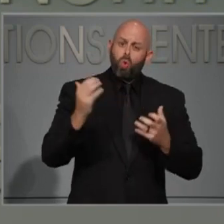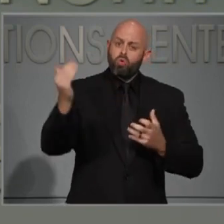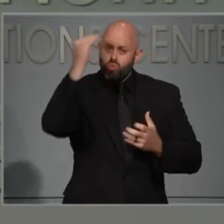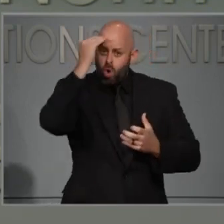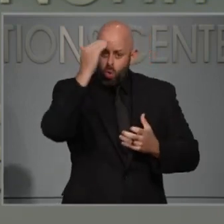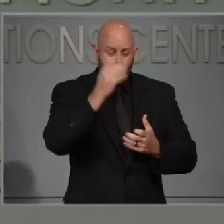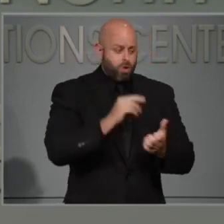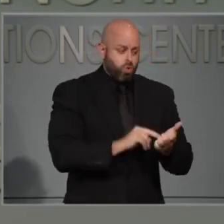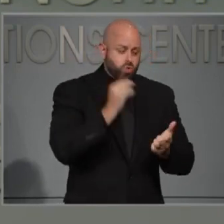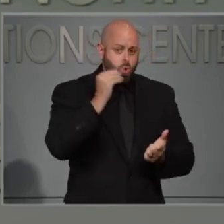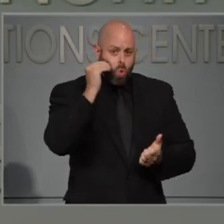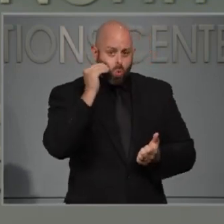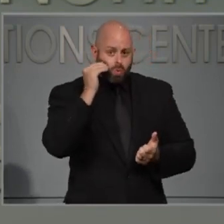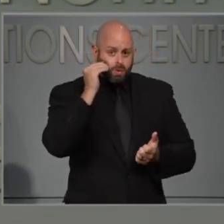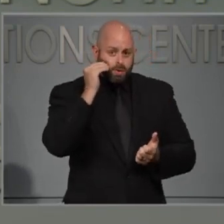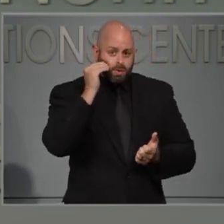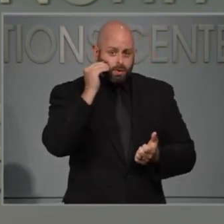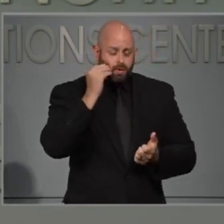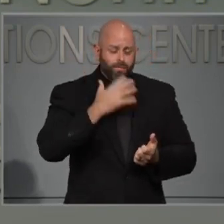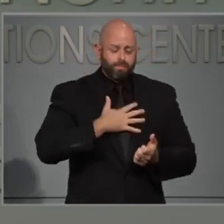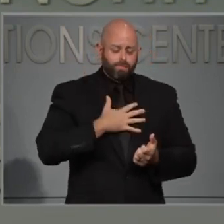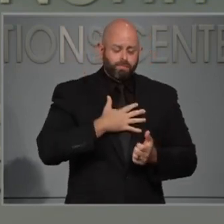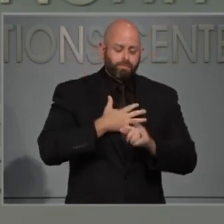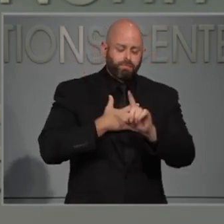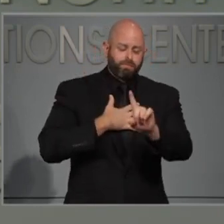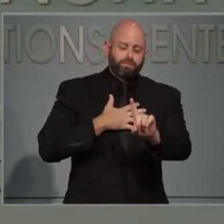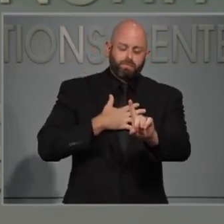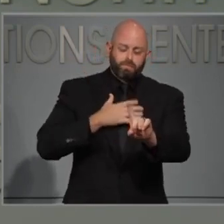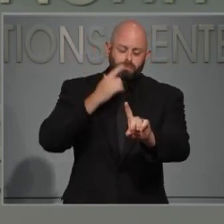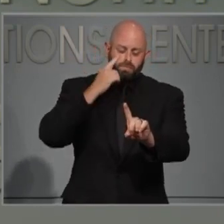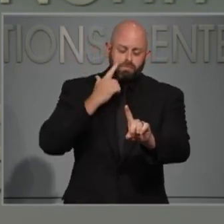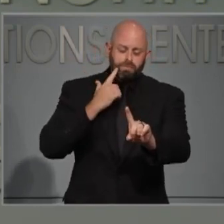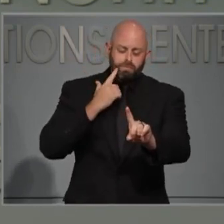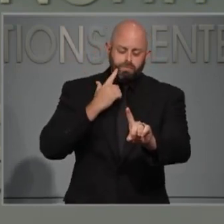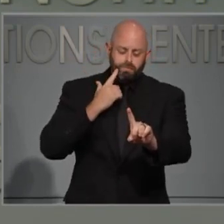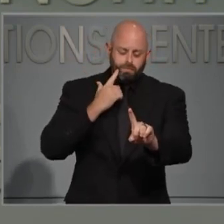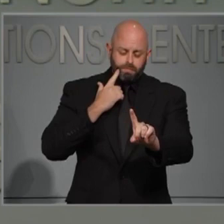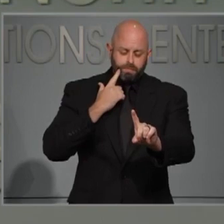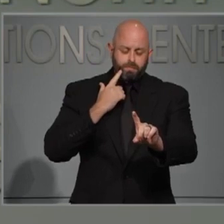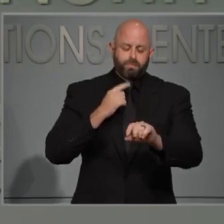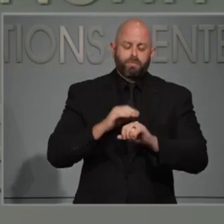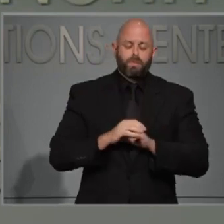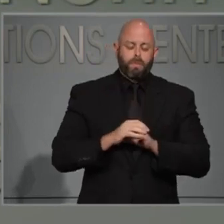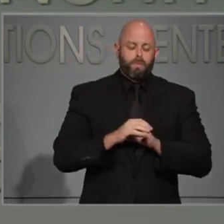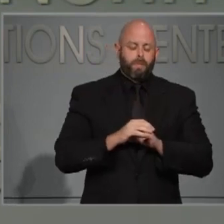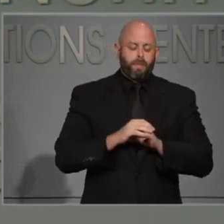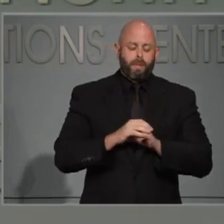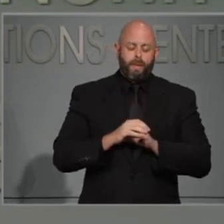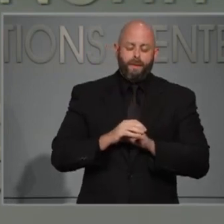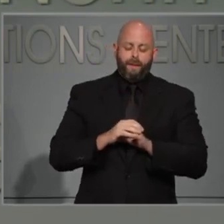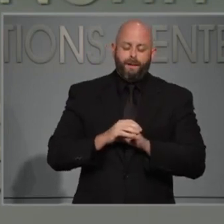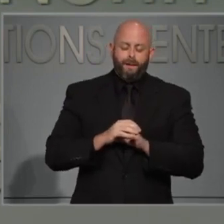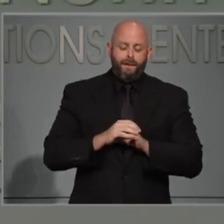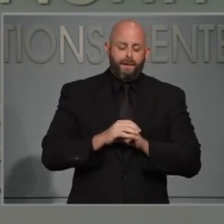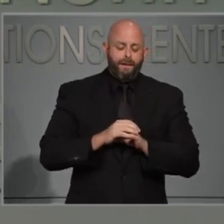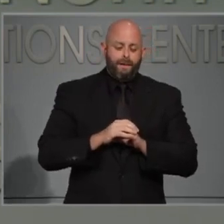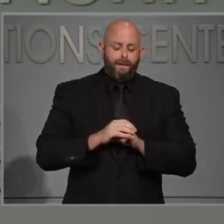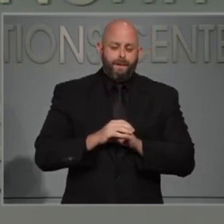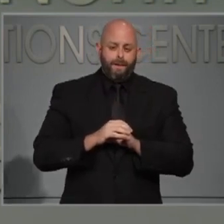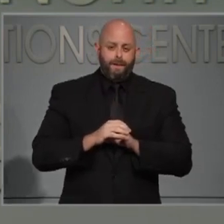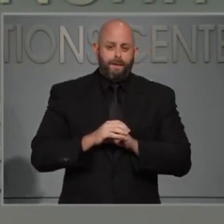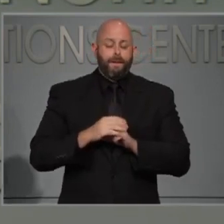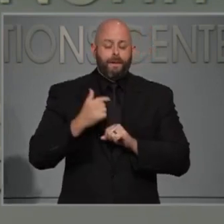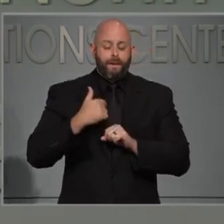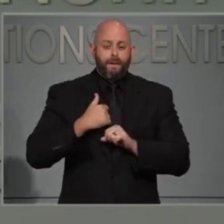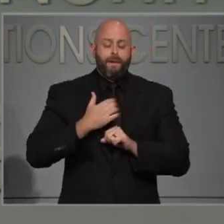sorry, does VHHS know whether nursing